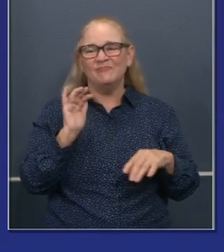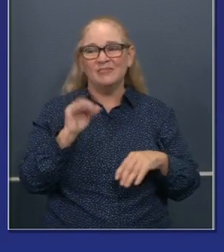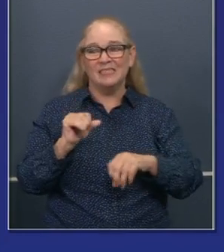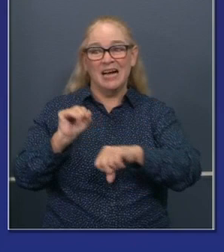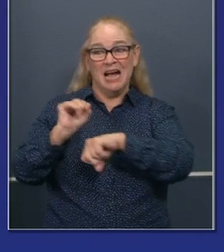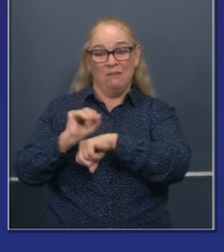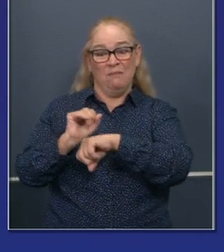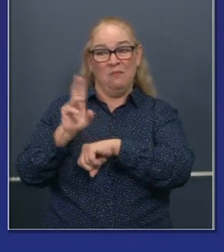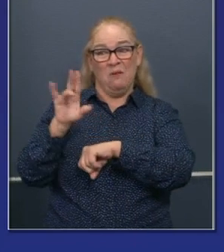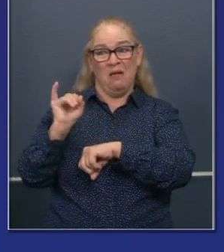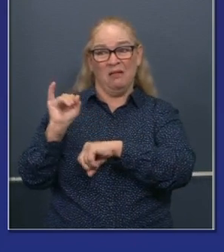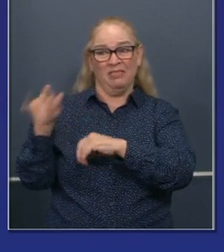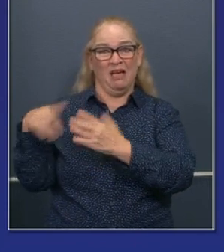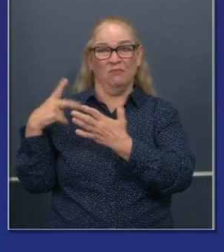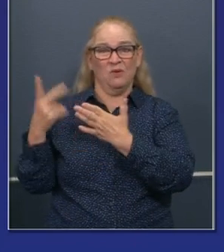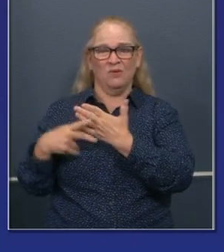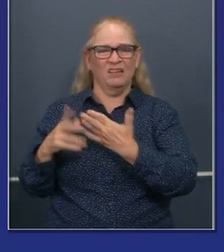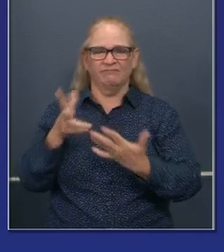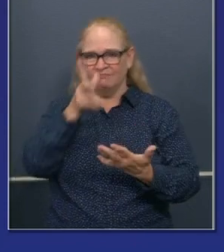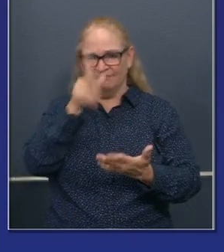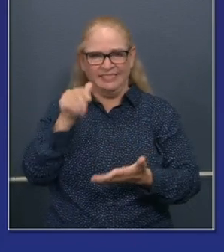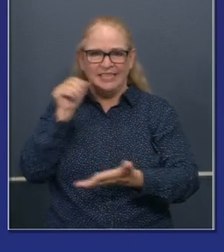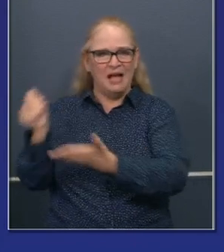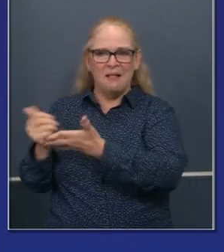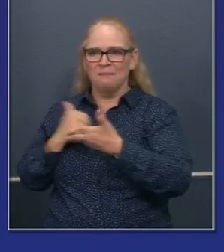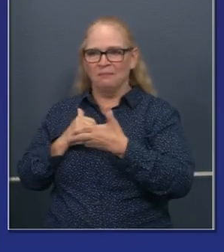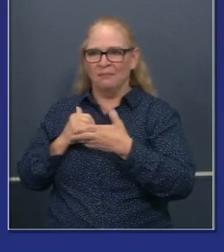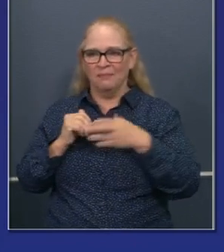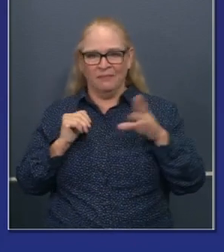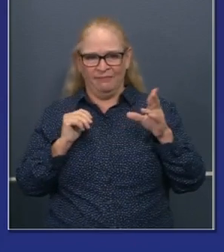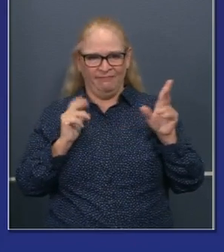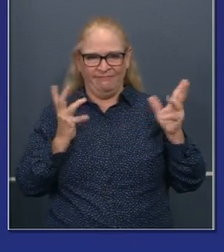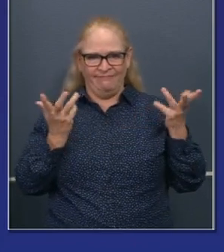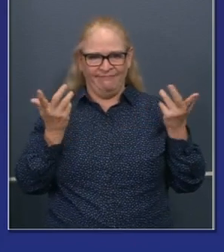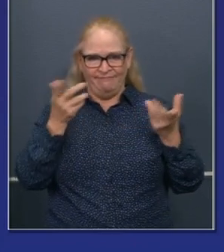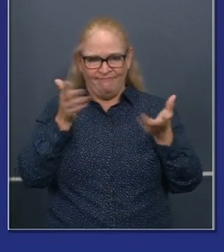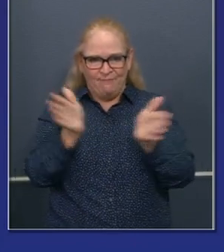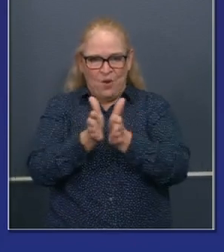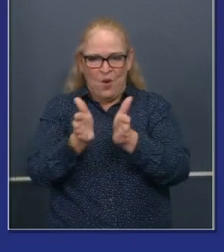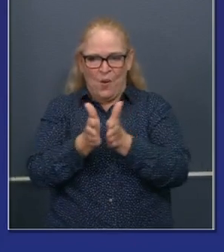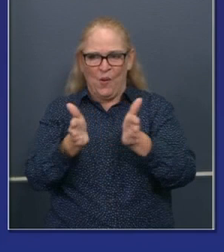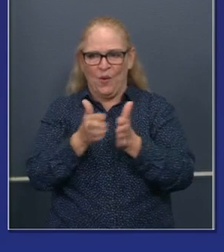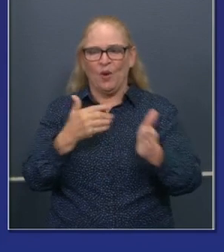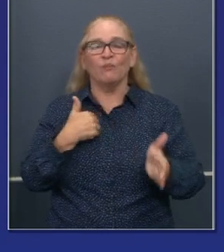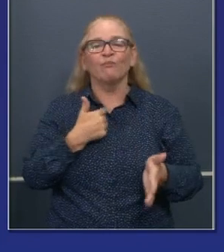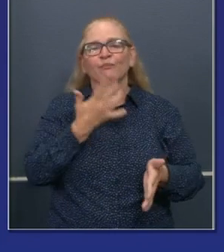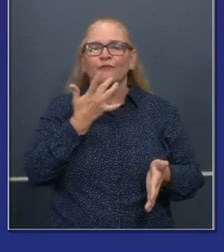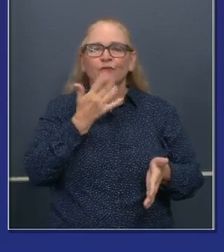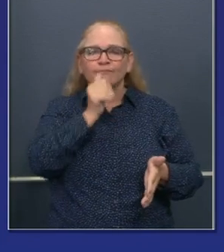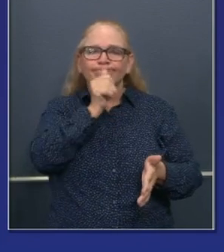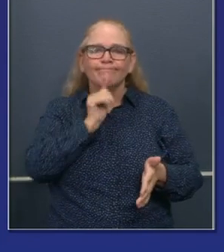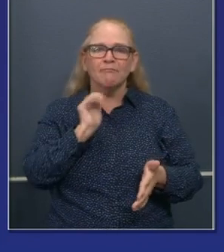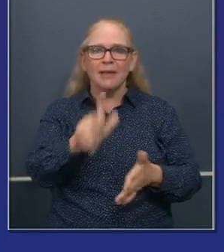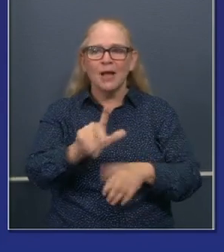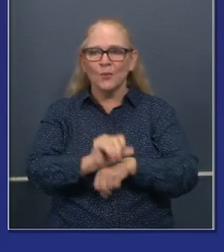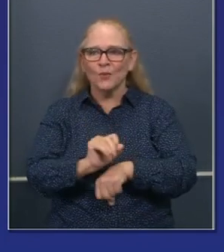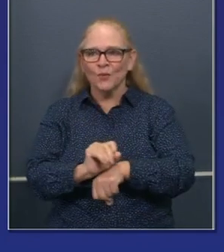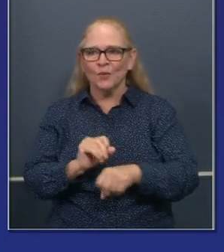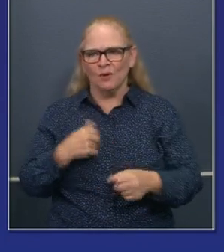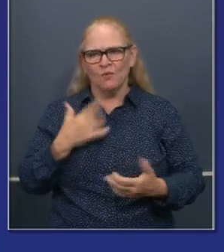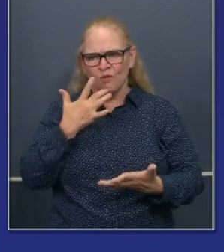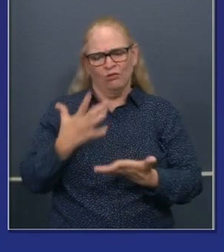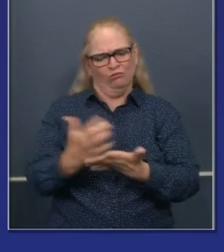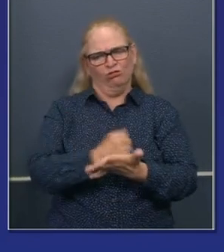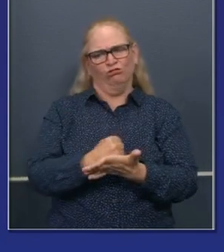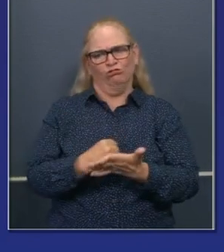and I didn't pick up an unemployment insurance check is that I wanted to look my kids in the eye and say that I earned these dollars. Uh,